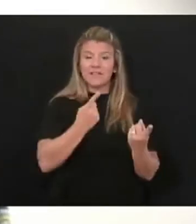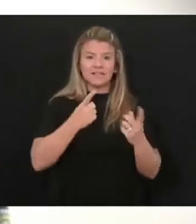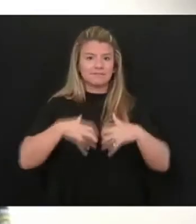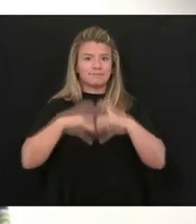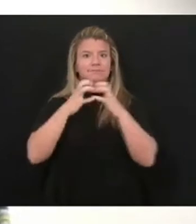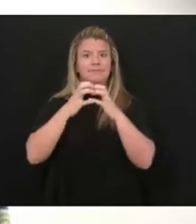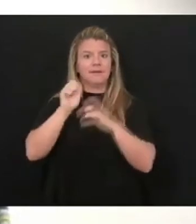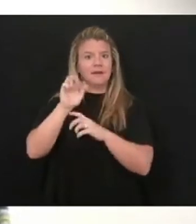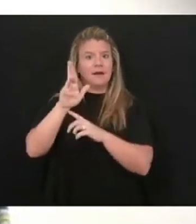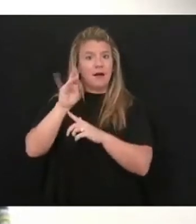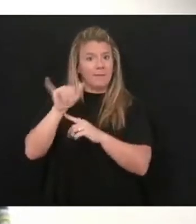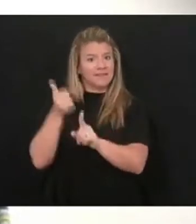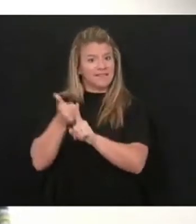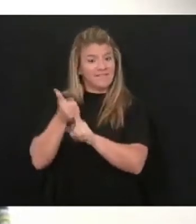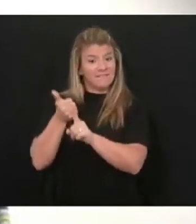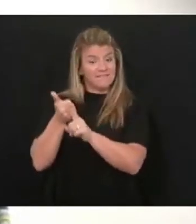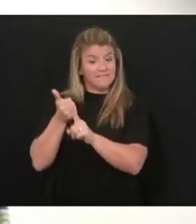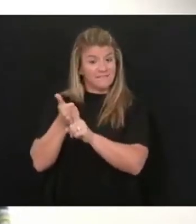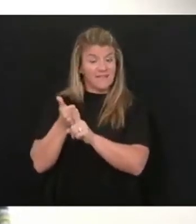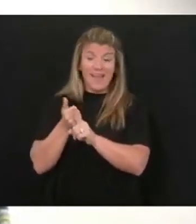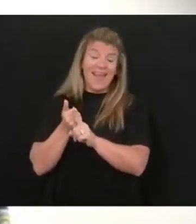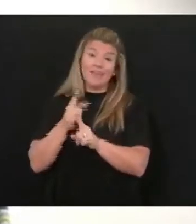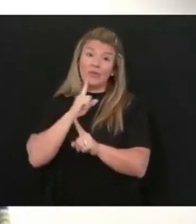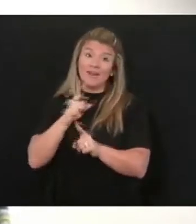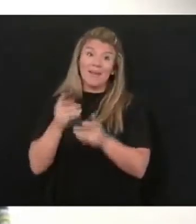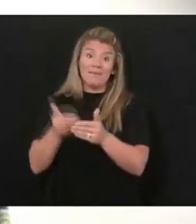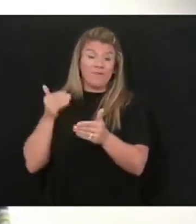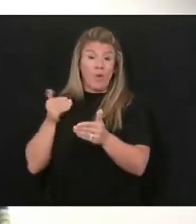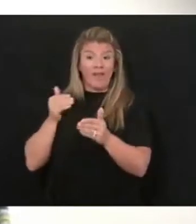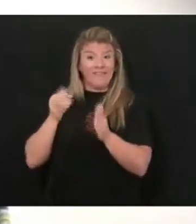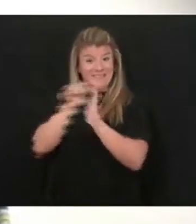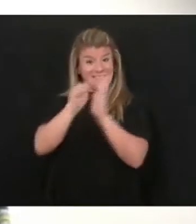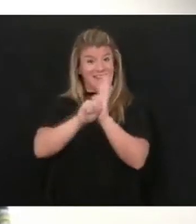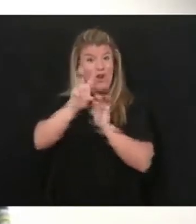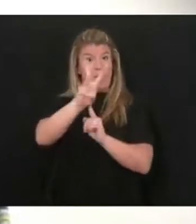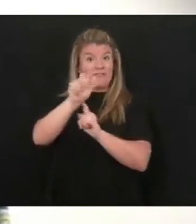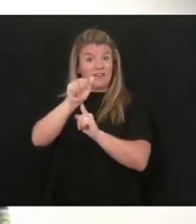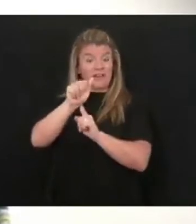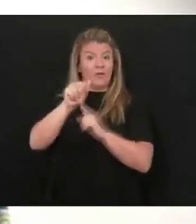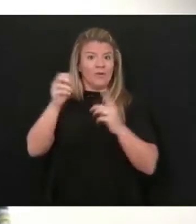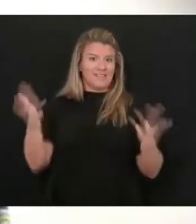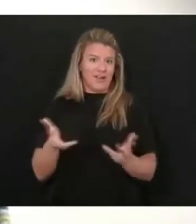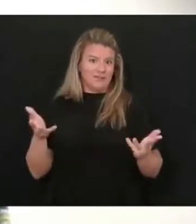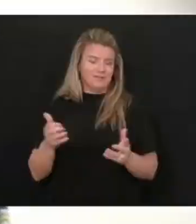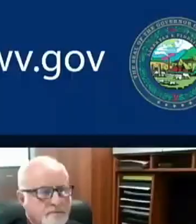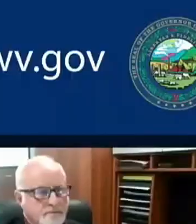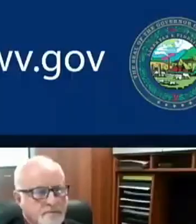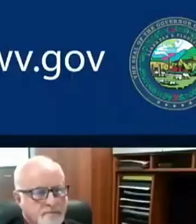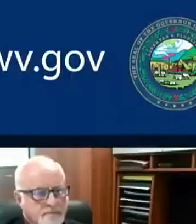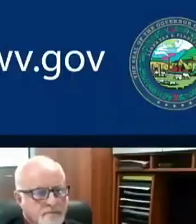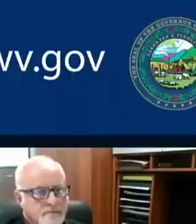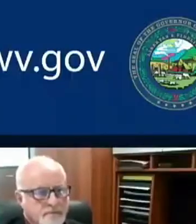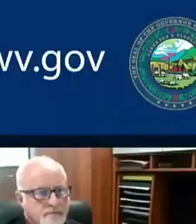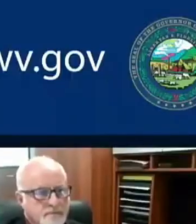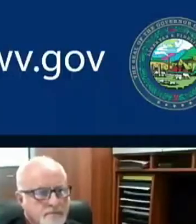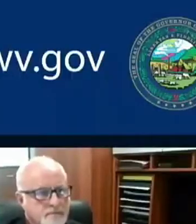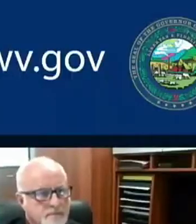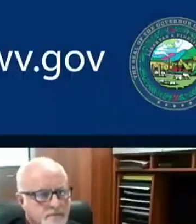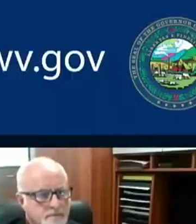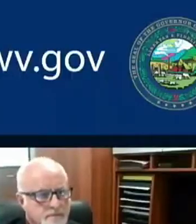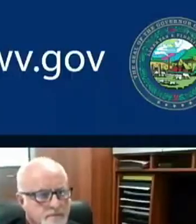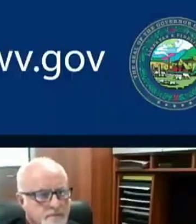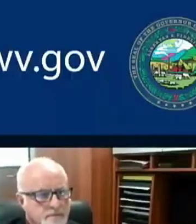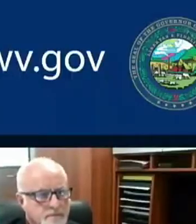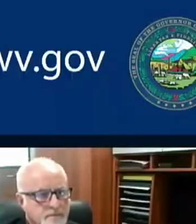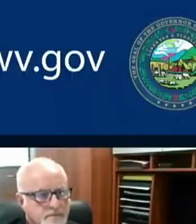the Army itself and even before we were a state. Thank you. Thank you, General. Next, we'll go to Dr. Clay Marsh, our coronavirus